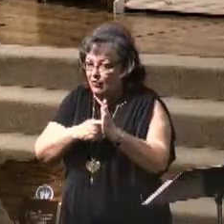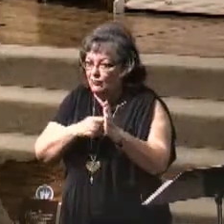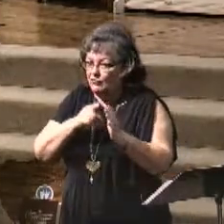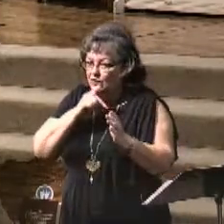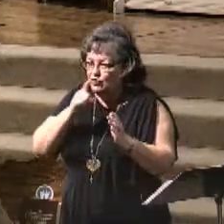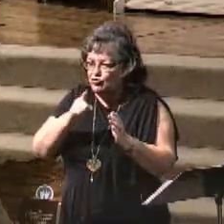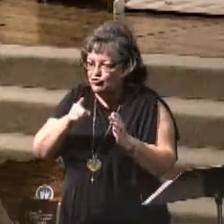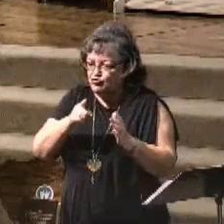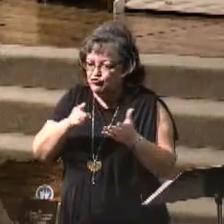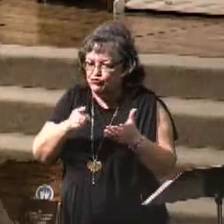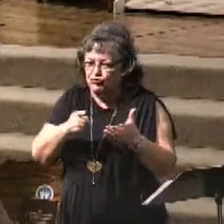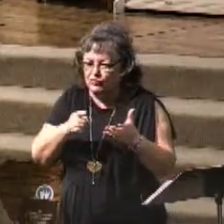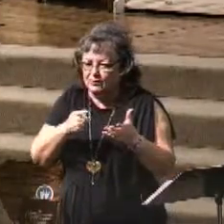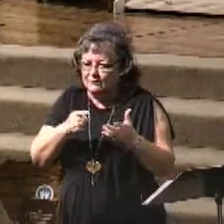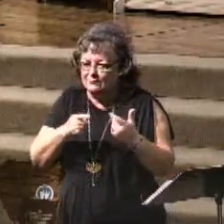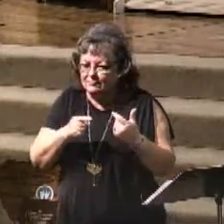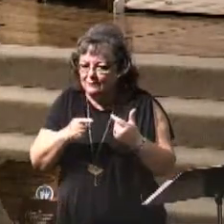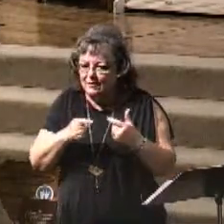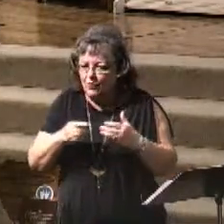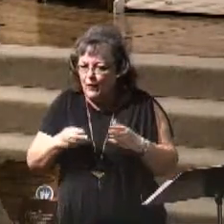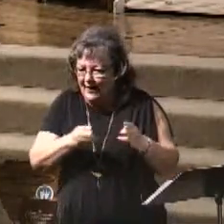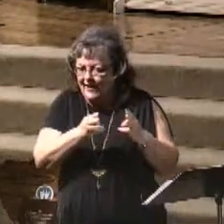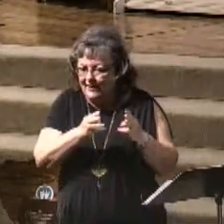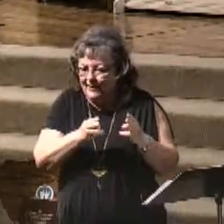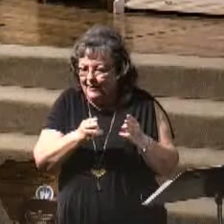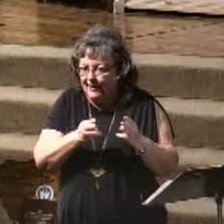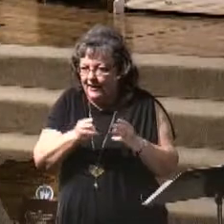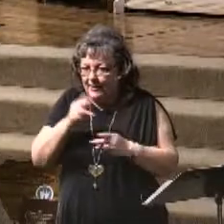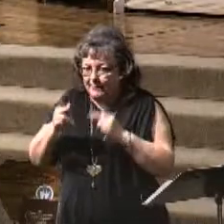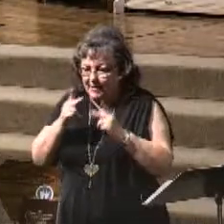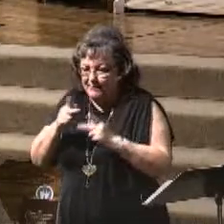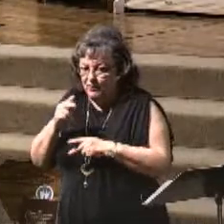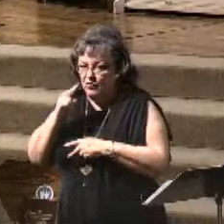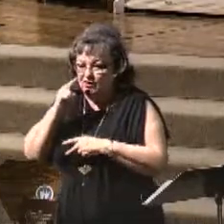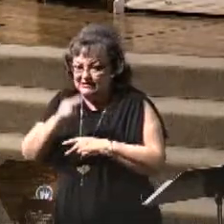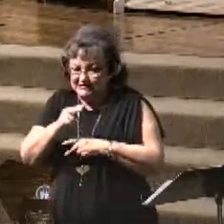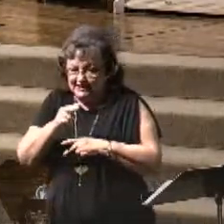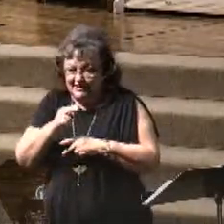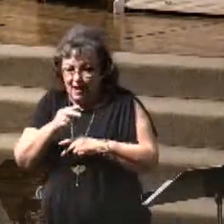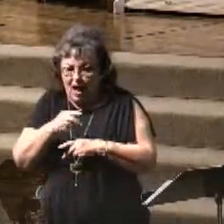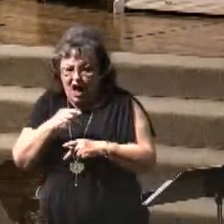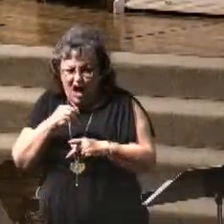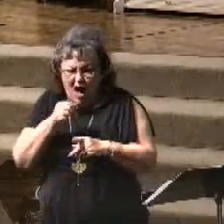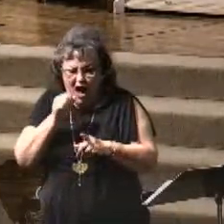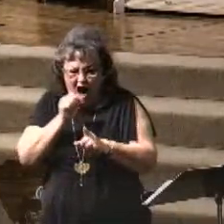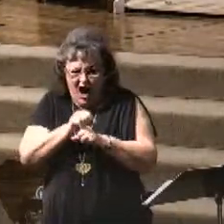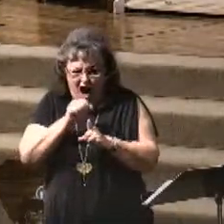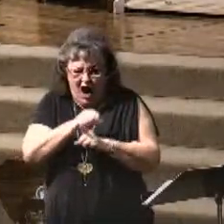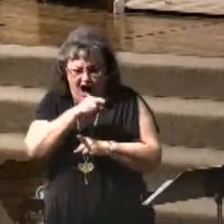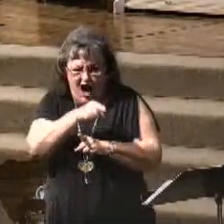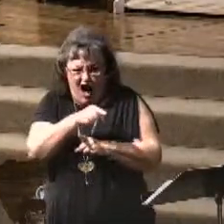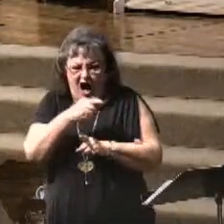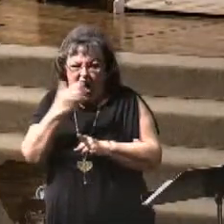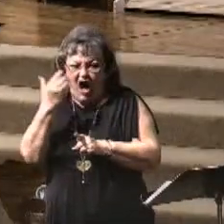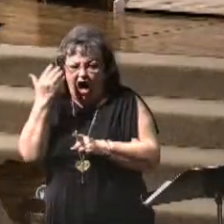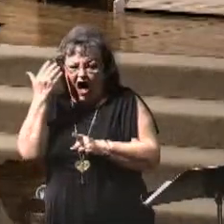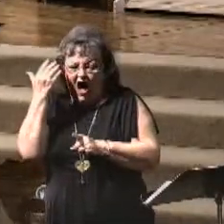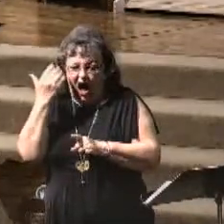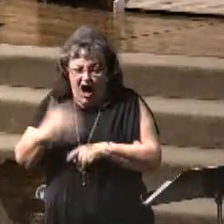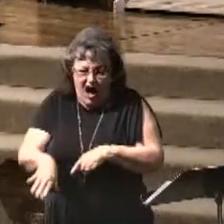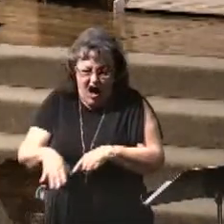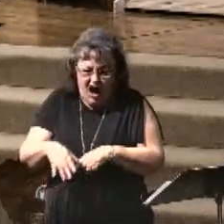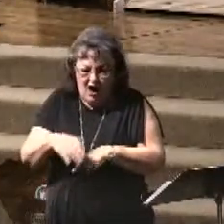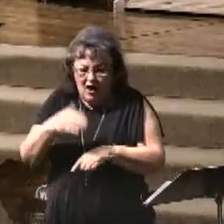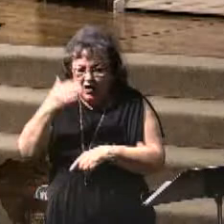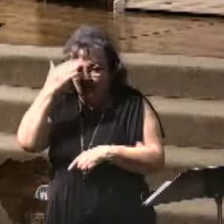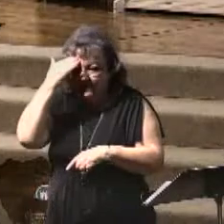says that the blinders from Israel will be removed. And they will see and realize that he is the false one,